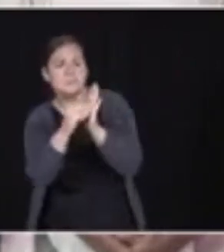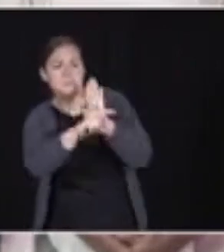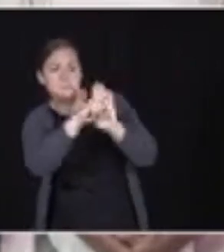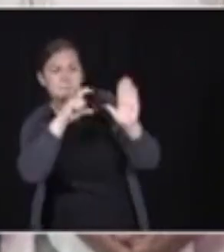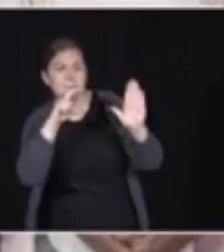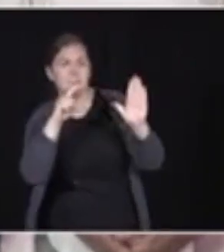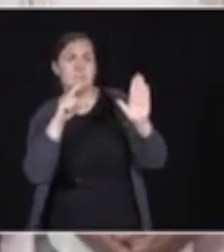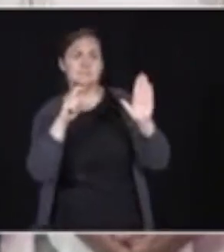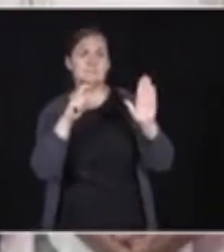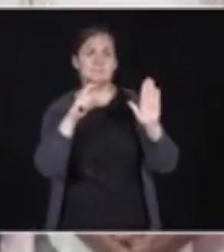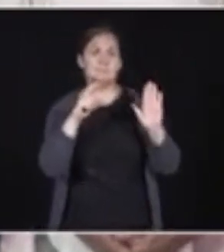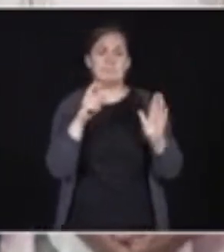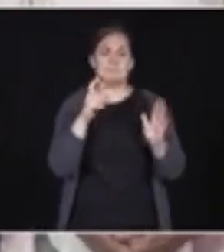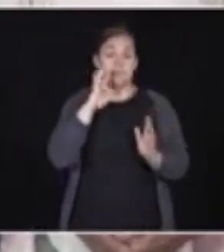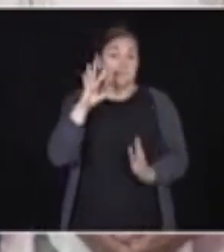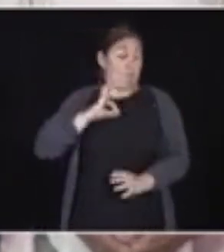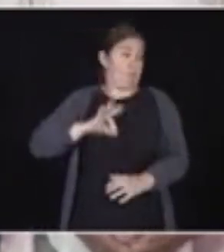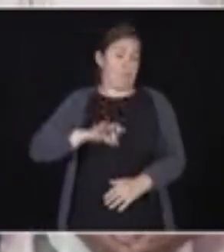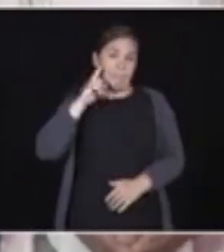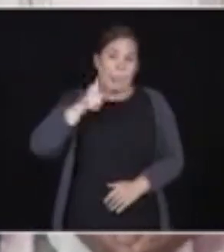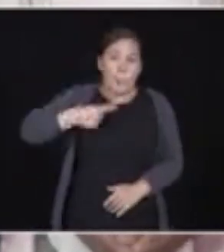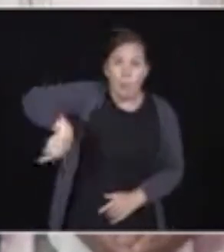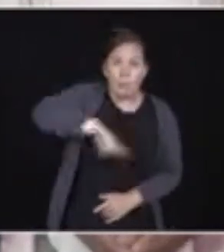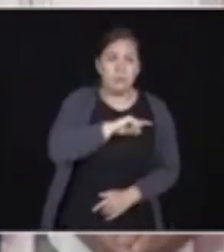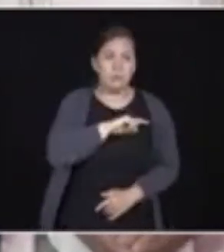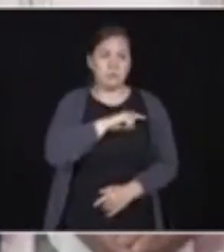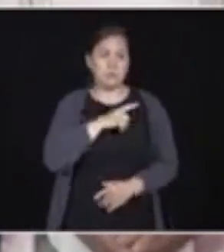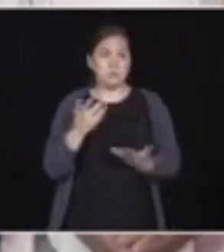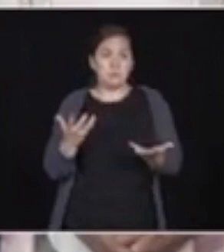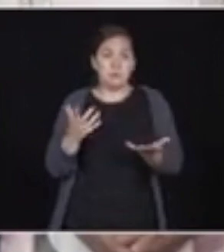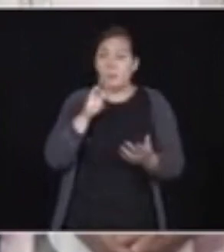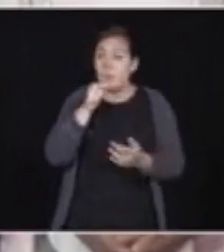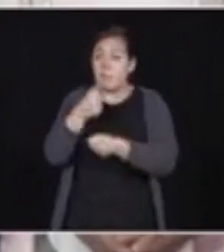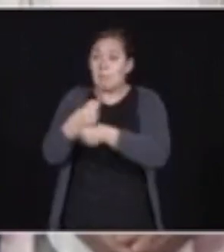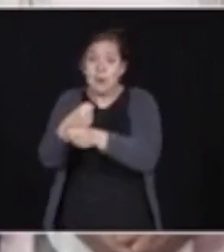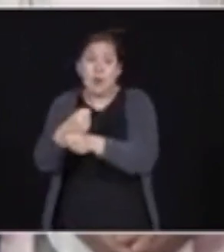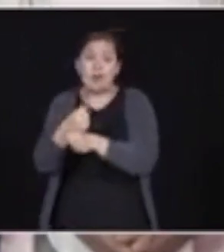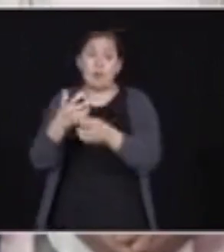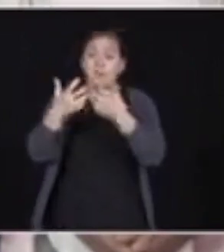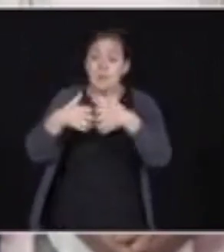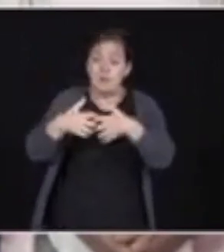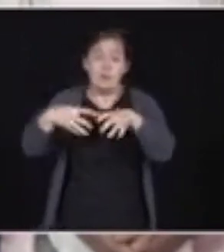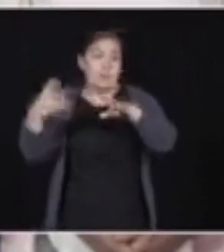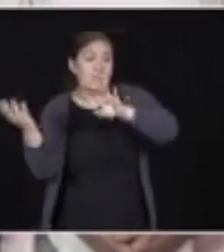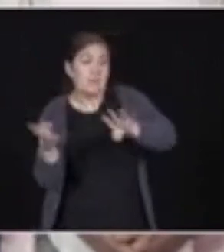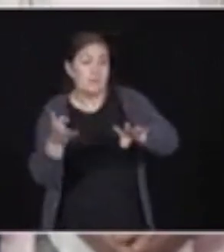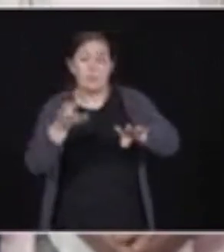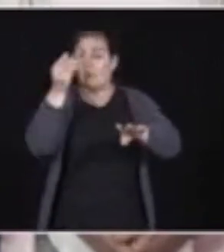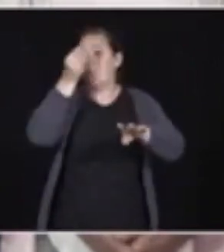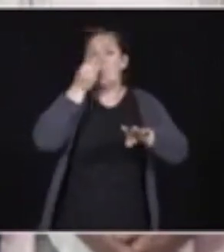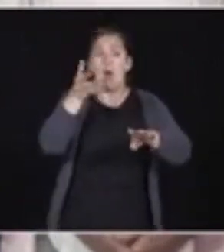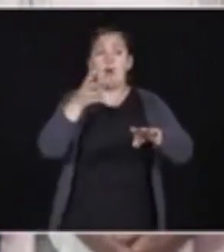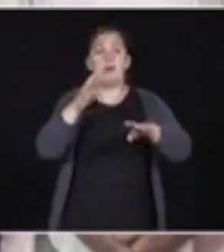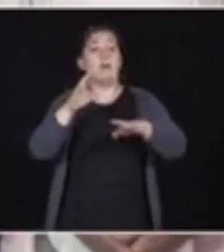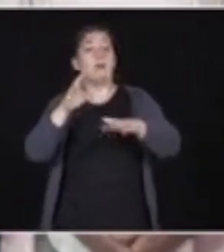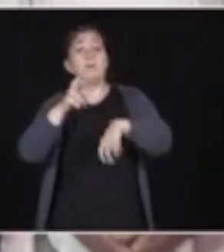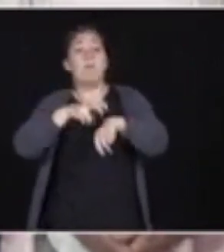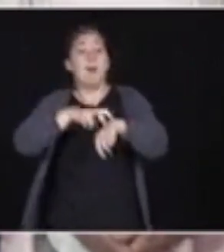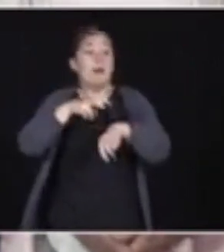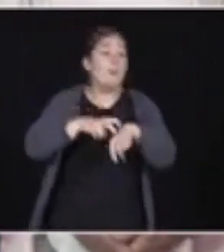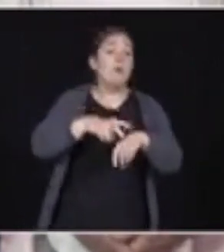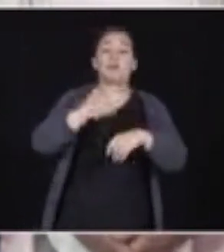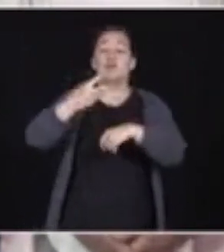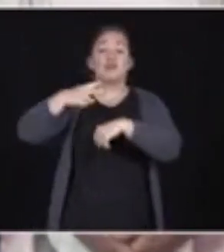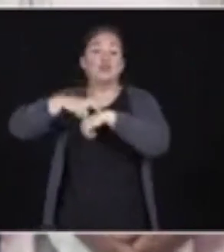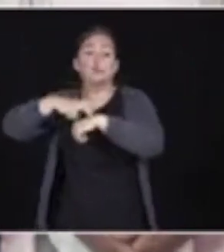a benefit. Anyone that produces, all you folks that are producing packaging, I don't care if it is potato chips and God bless Frito-Lay and the